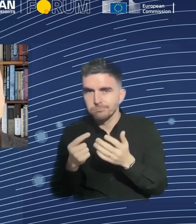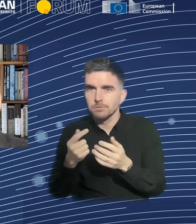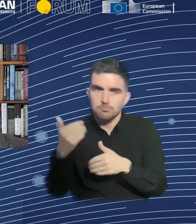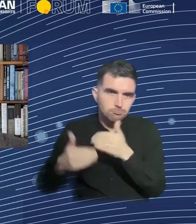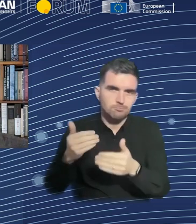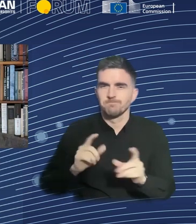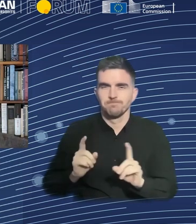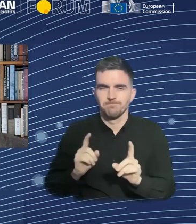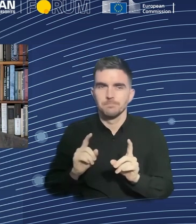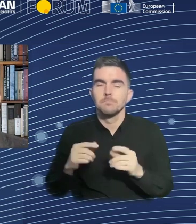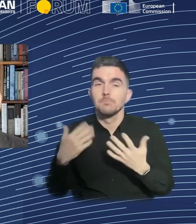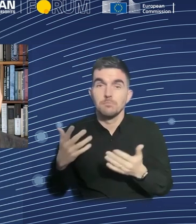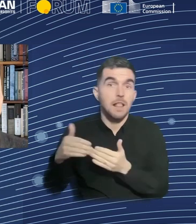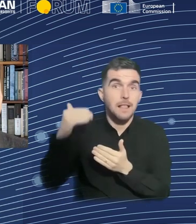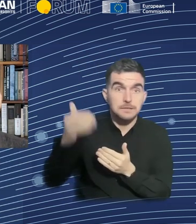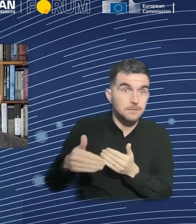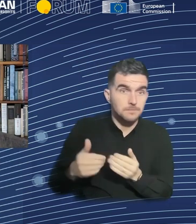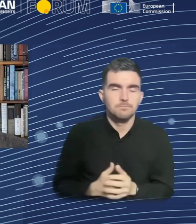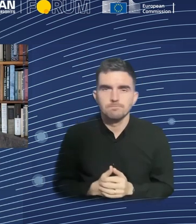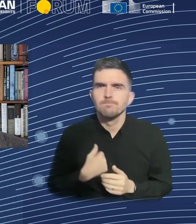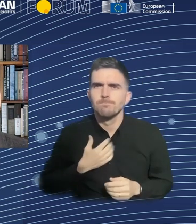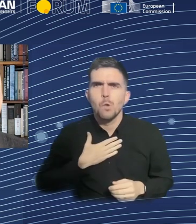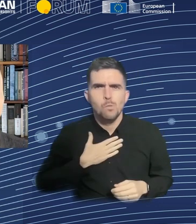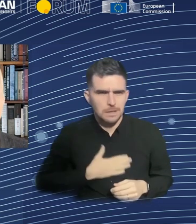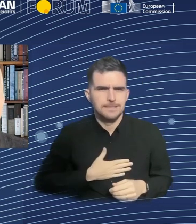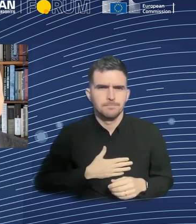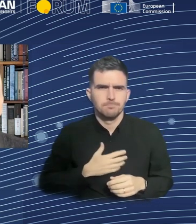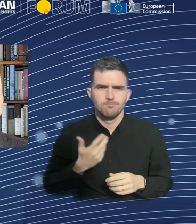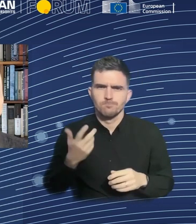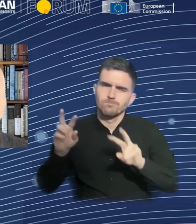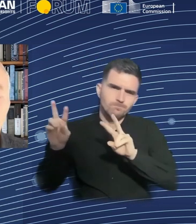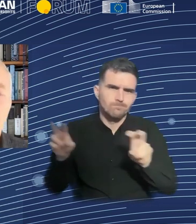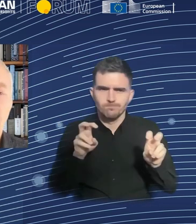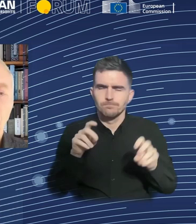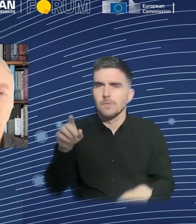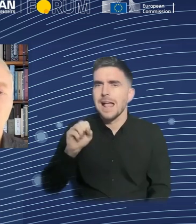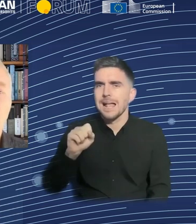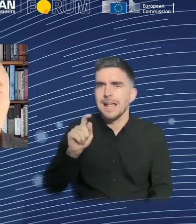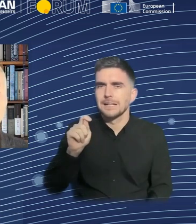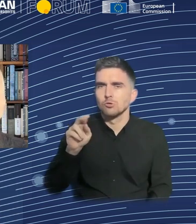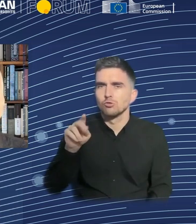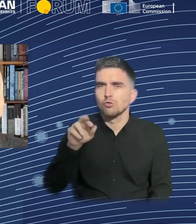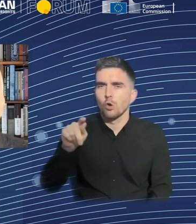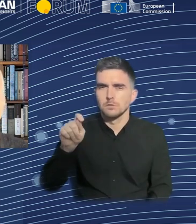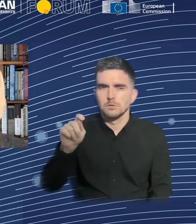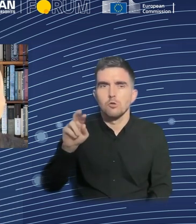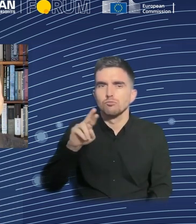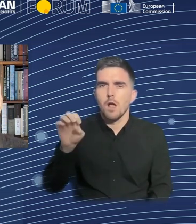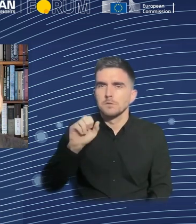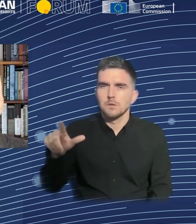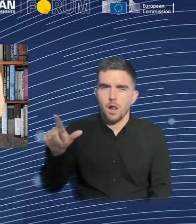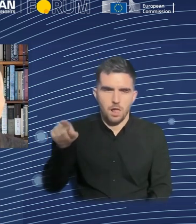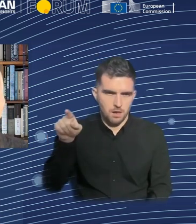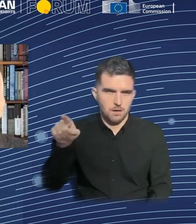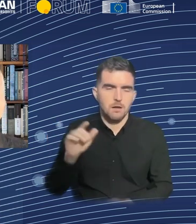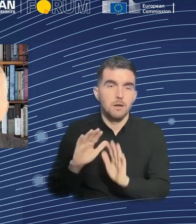And I also want to quote from Stuart Russell's book, Human Compatible, where he was talking about beneficial AI and his